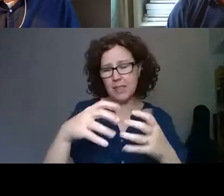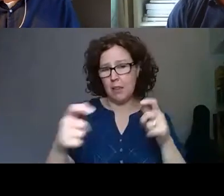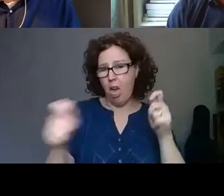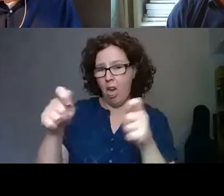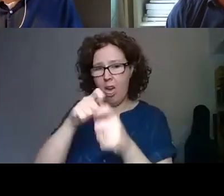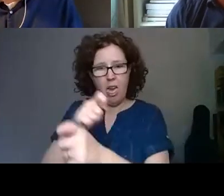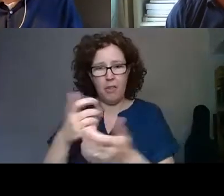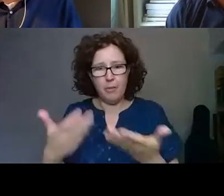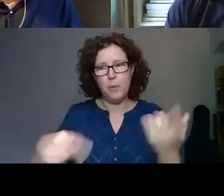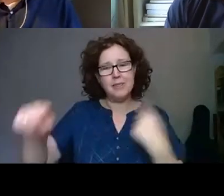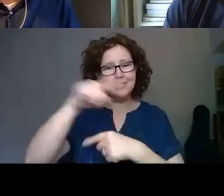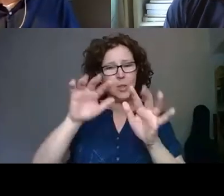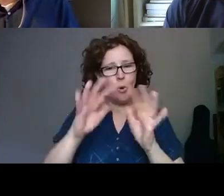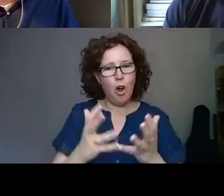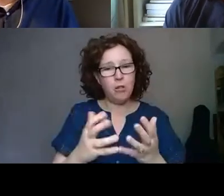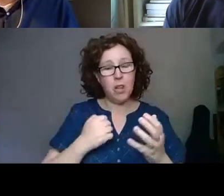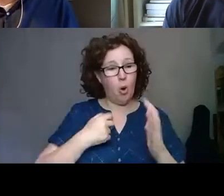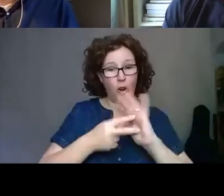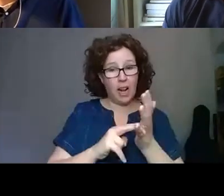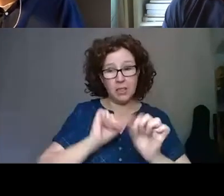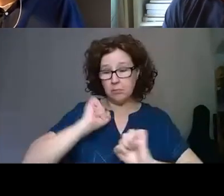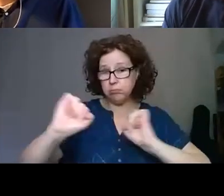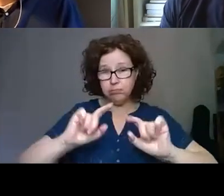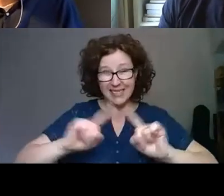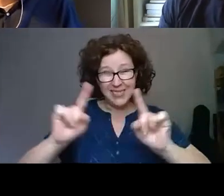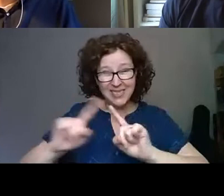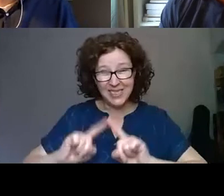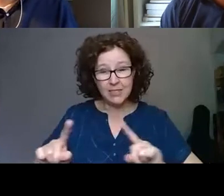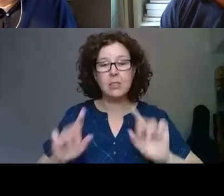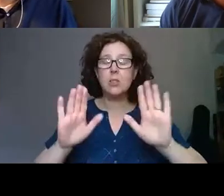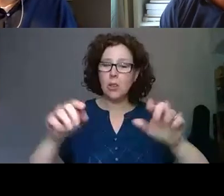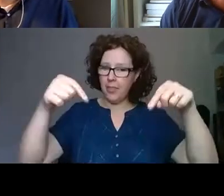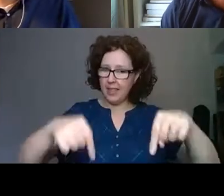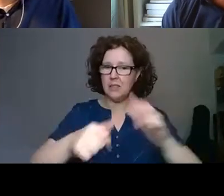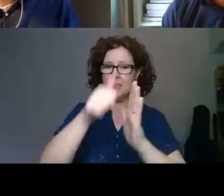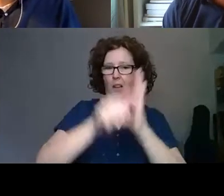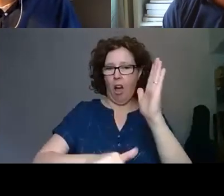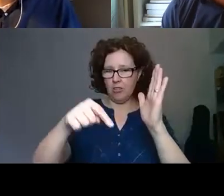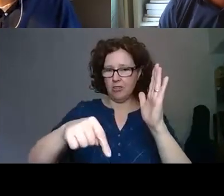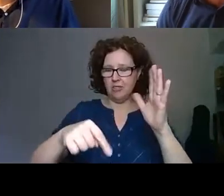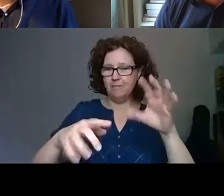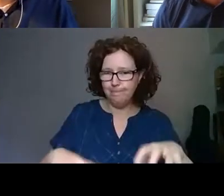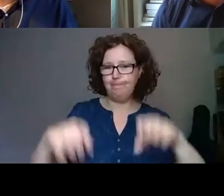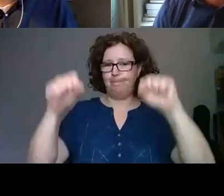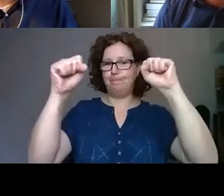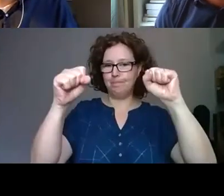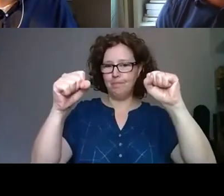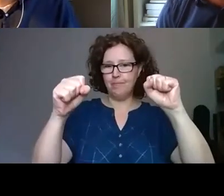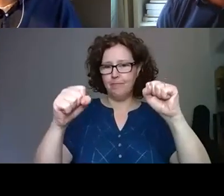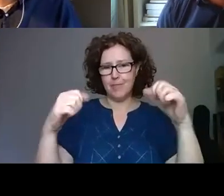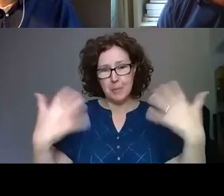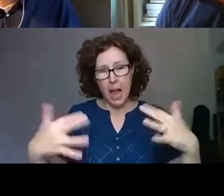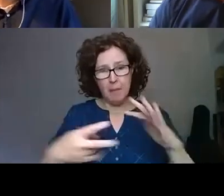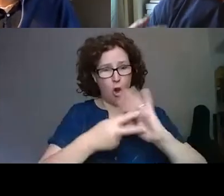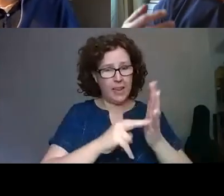our organizations are so different. So let's see this as the beginning. Let's see. This is the moment where these extraordinary organizations are